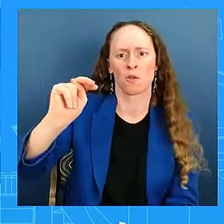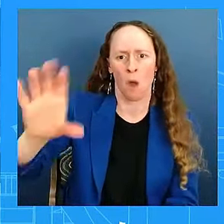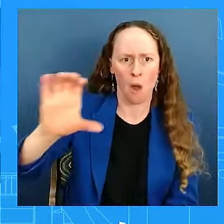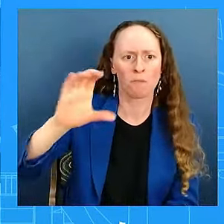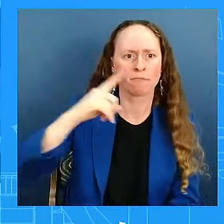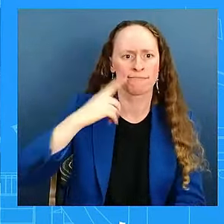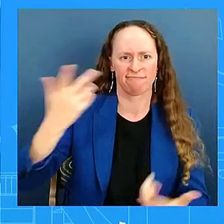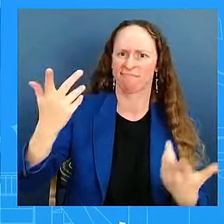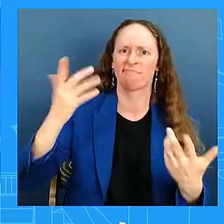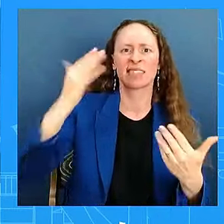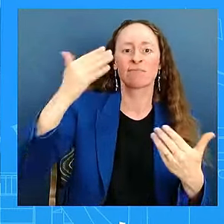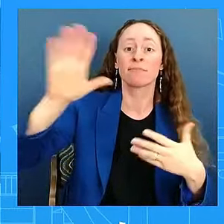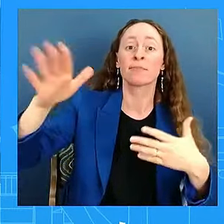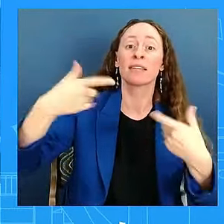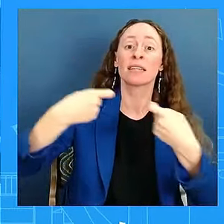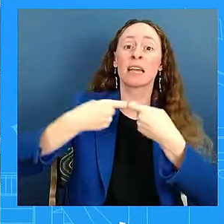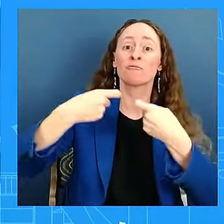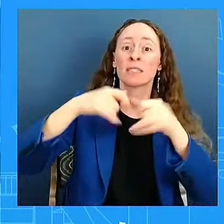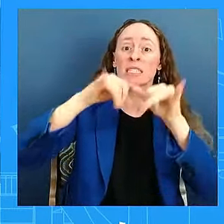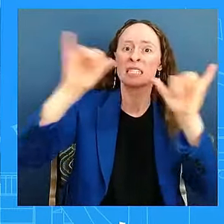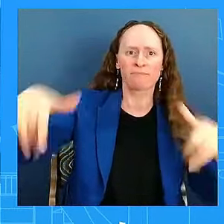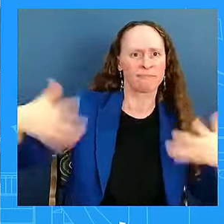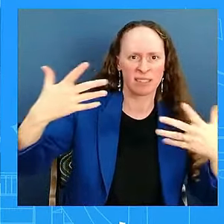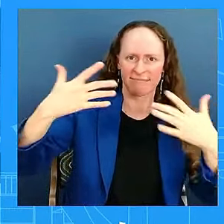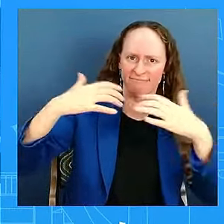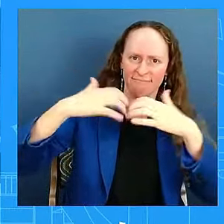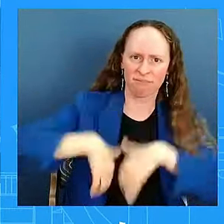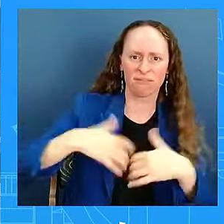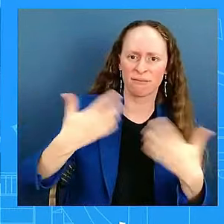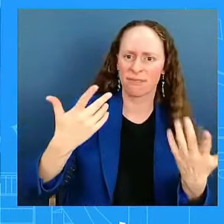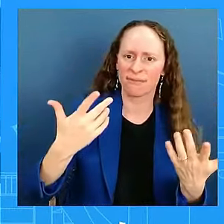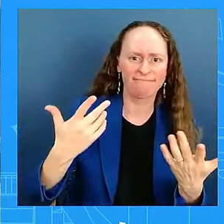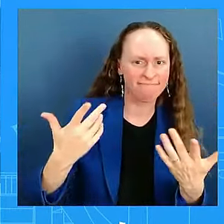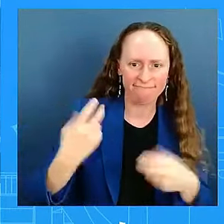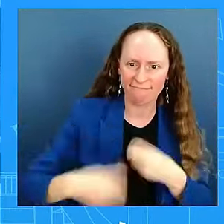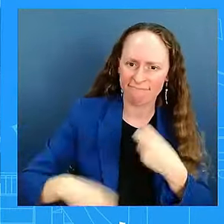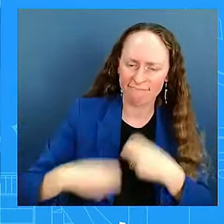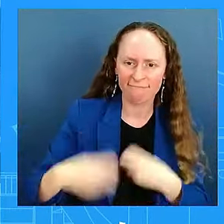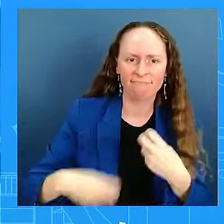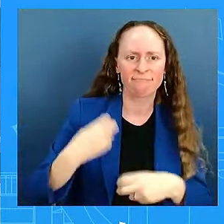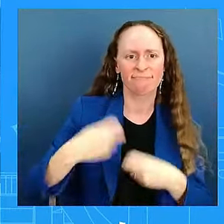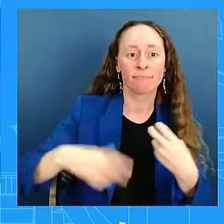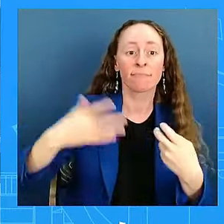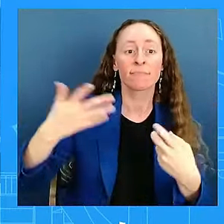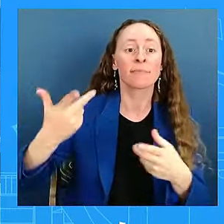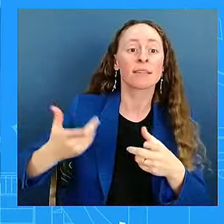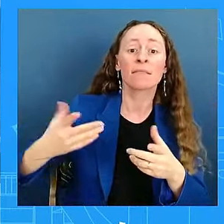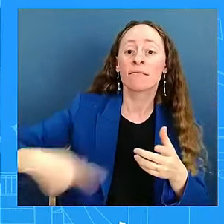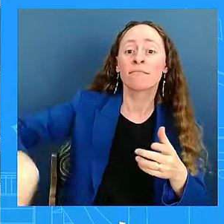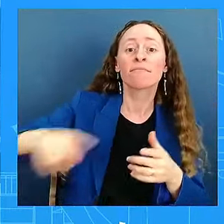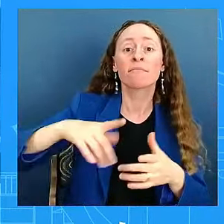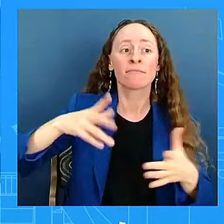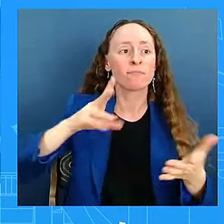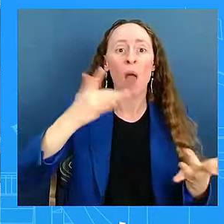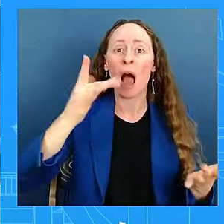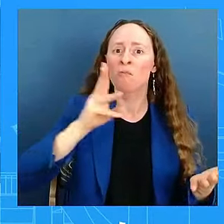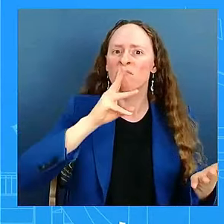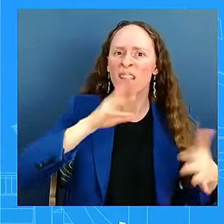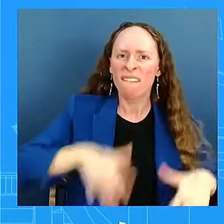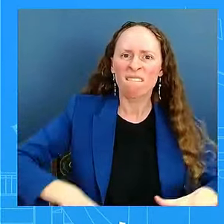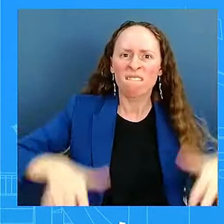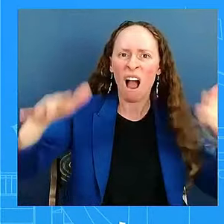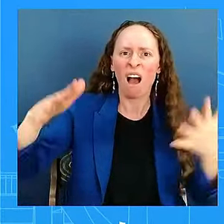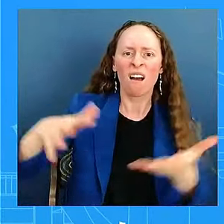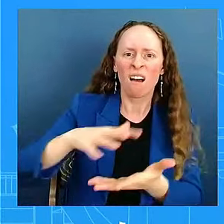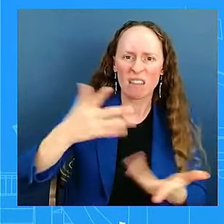Do you have a sense of how long it will take to get those back online and what the administration can do to help remedy that? So the